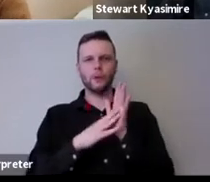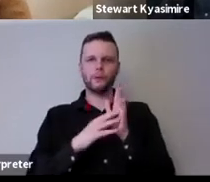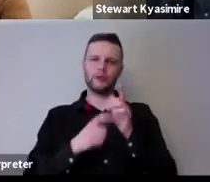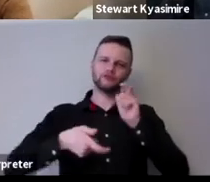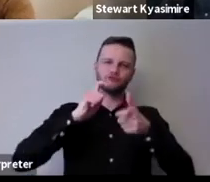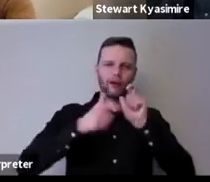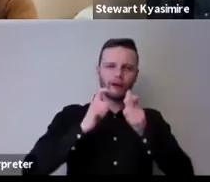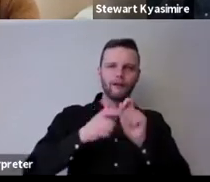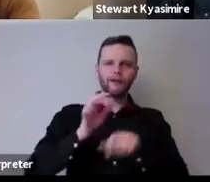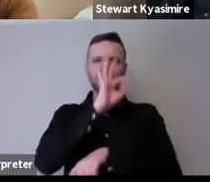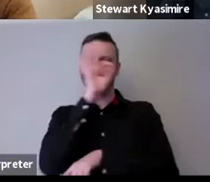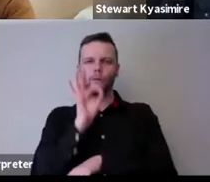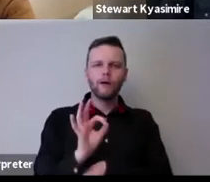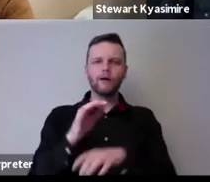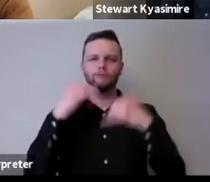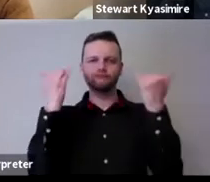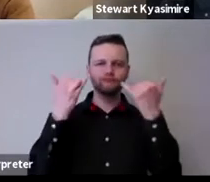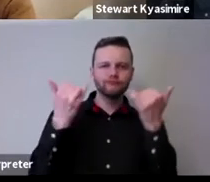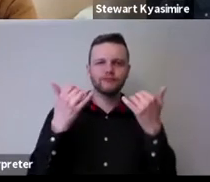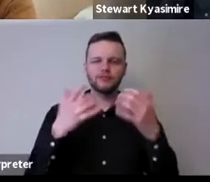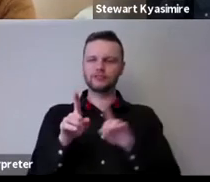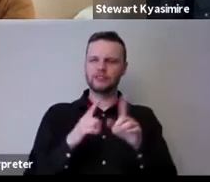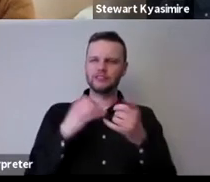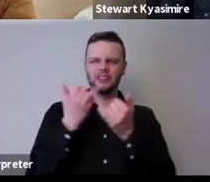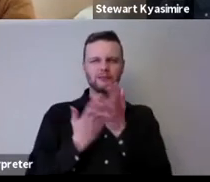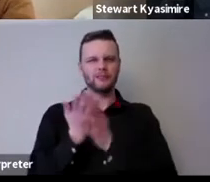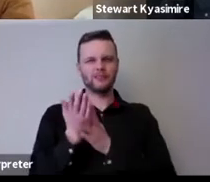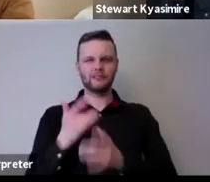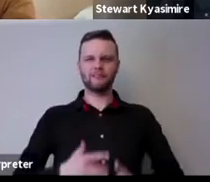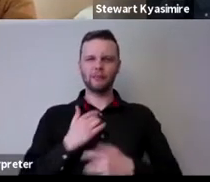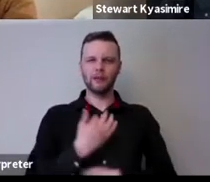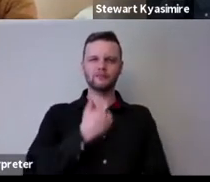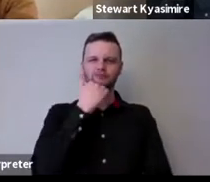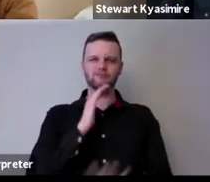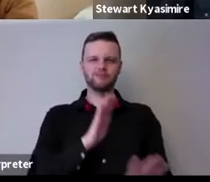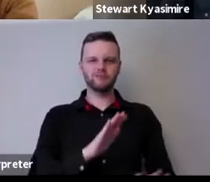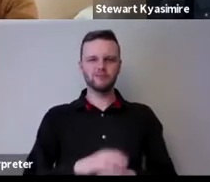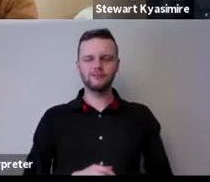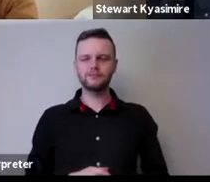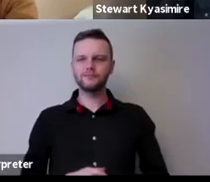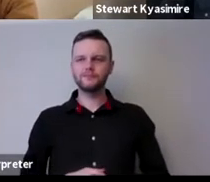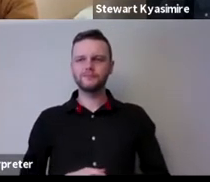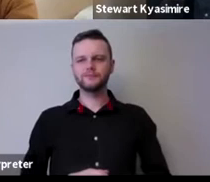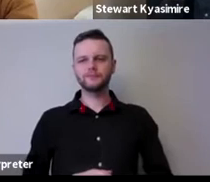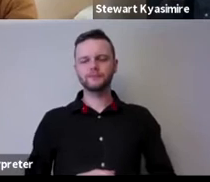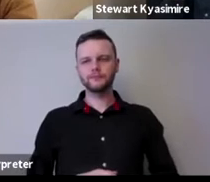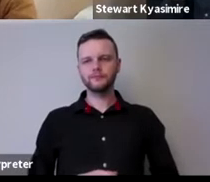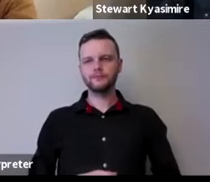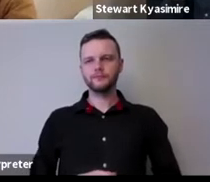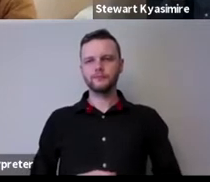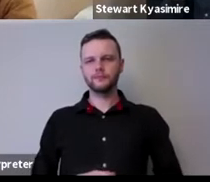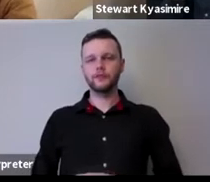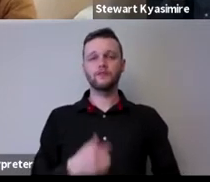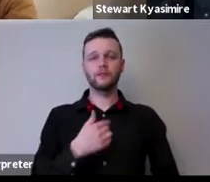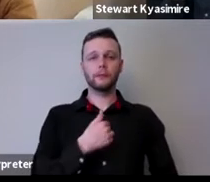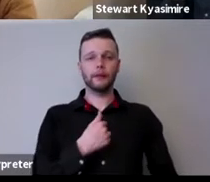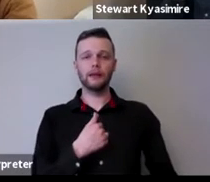ended up feeling a bit daft to celebrate something in in that way so i think that that's shifted um i mean i must say something that i'm that i'm left with as